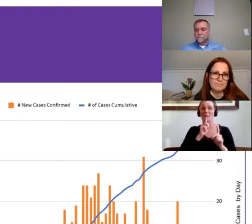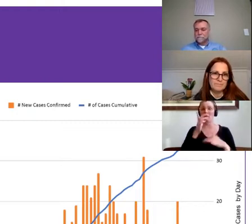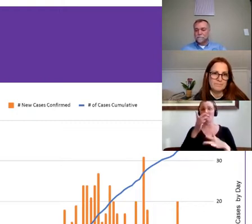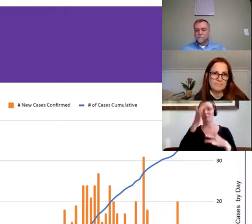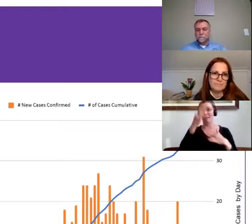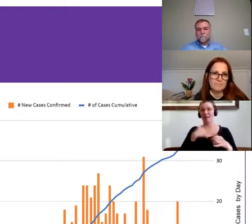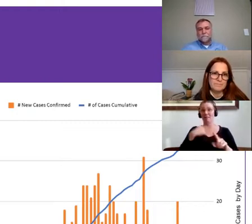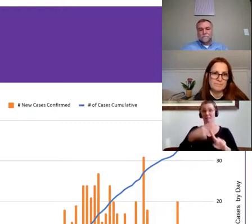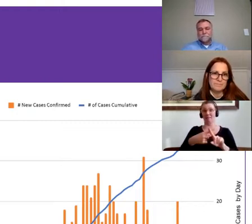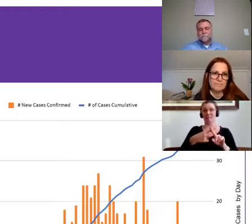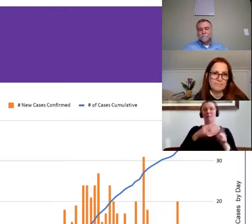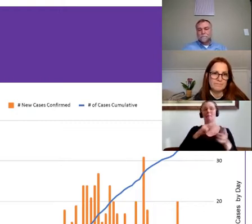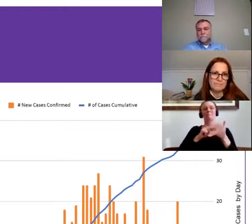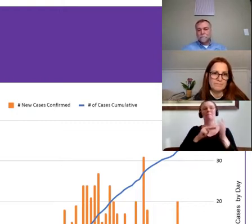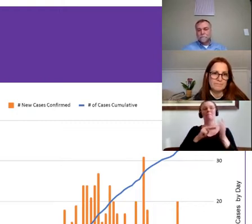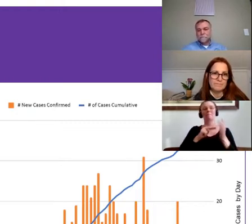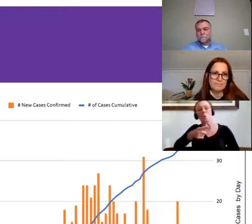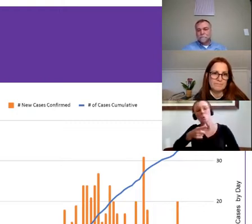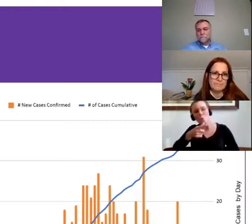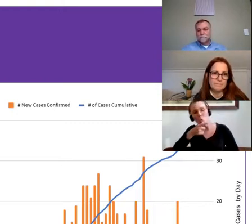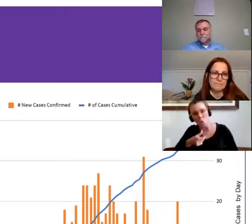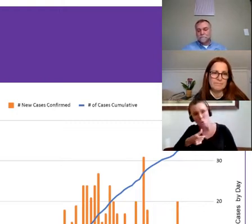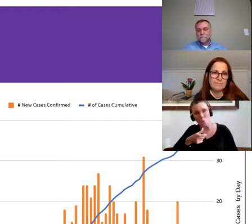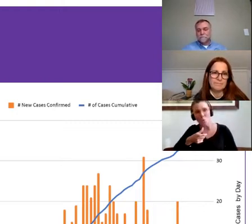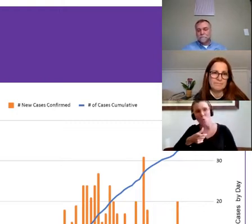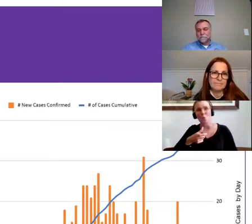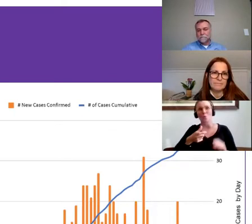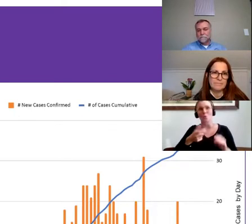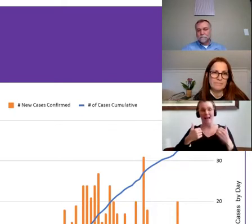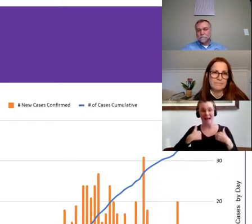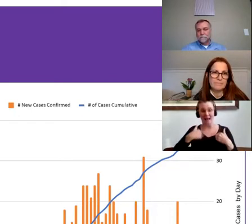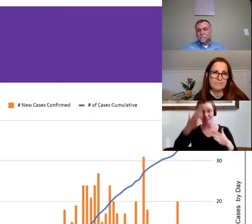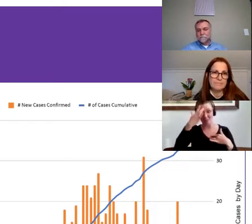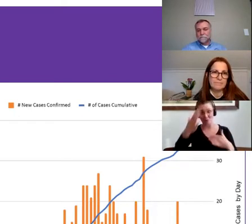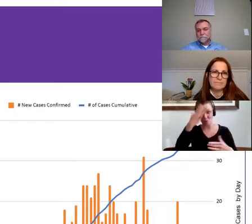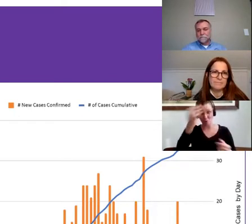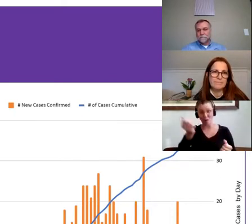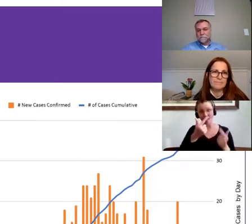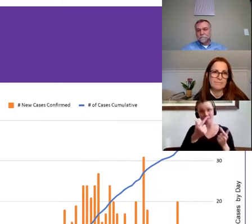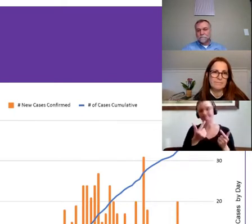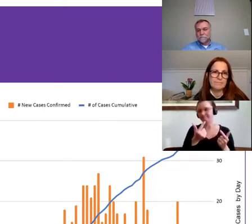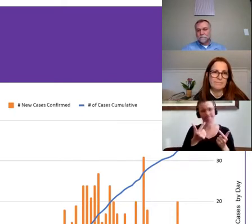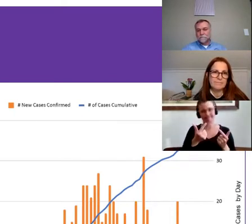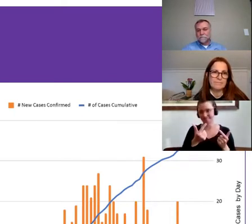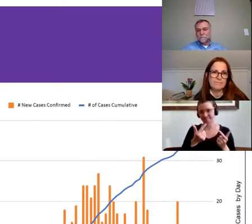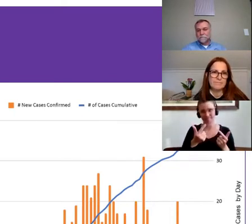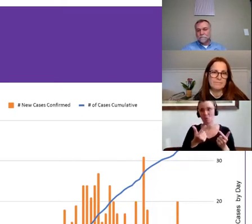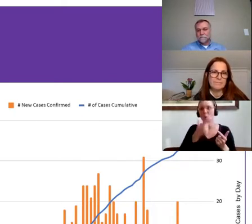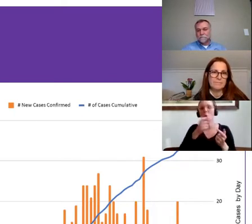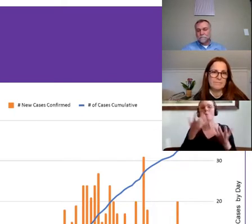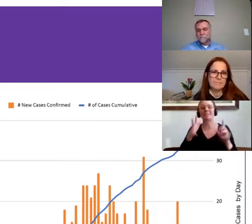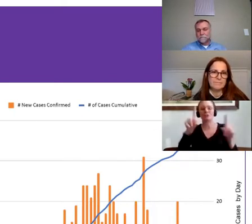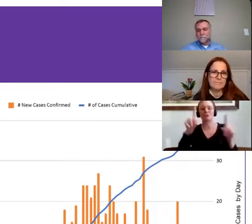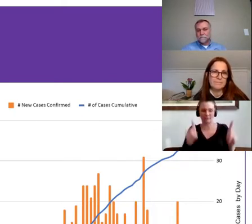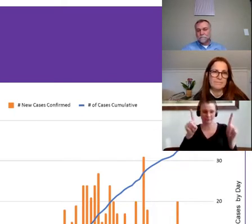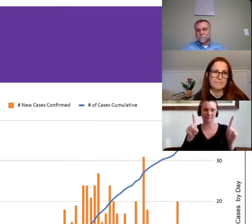who is carrying the virus or all the people that may be ill. This is what we know. And the trends here, and this chart here, I'll explain